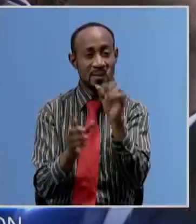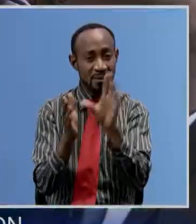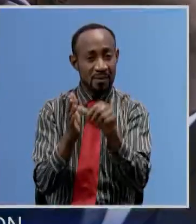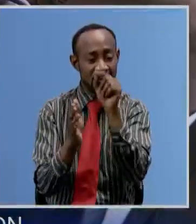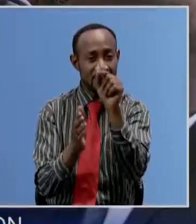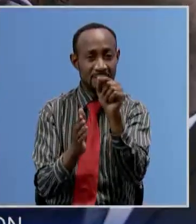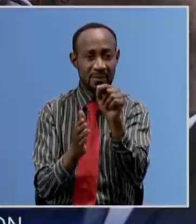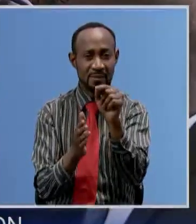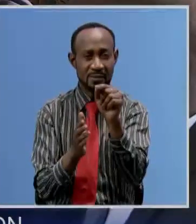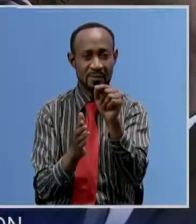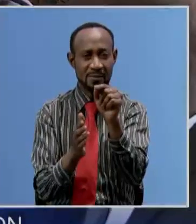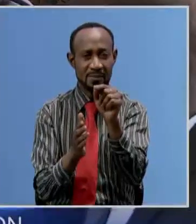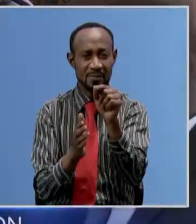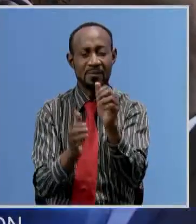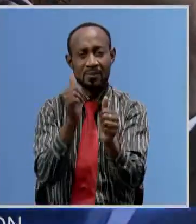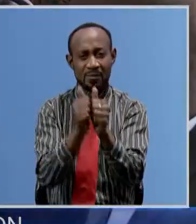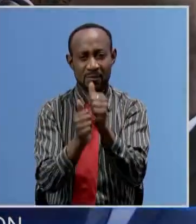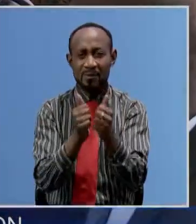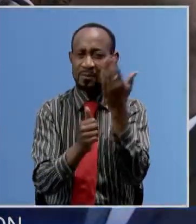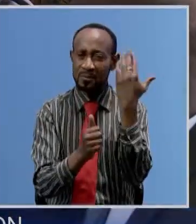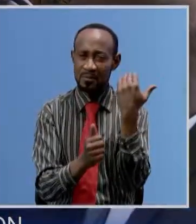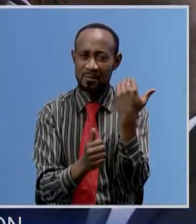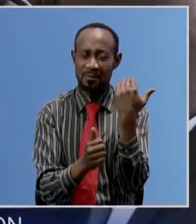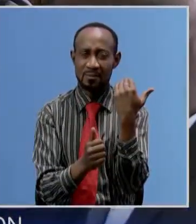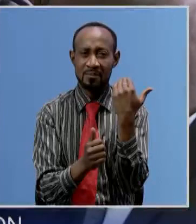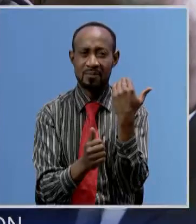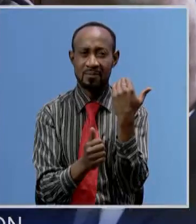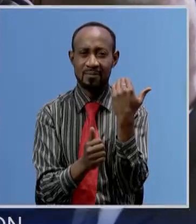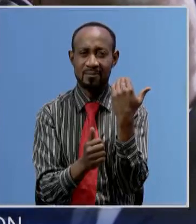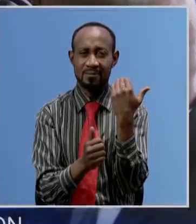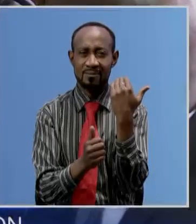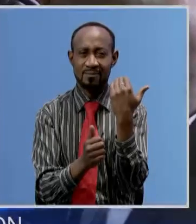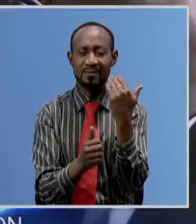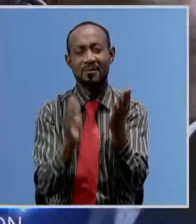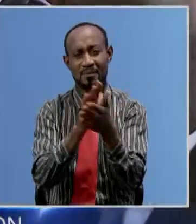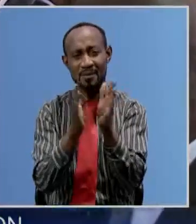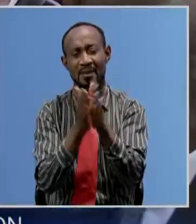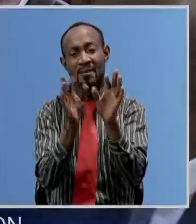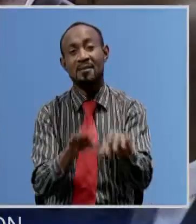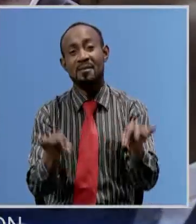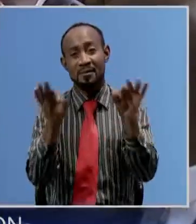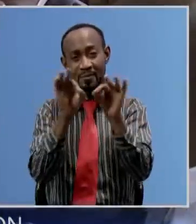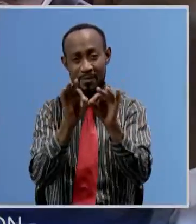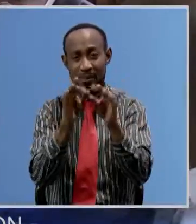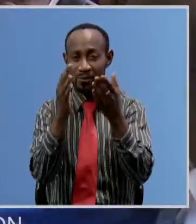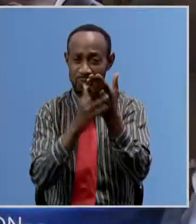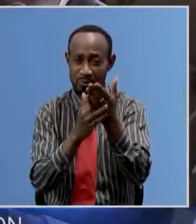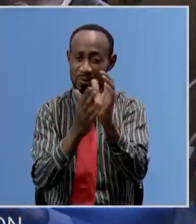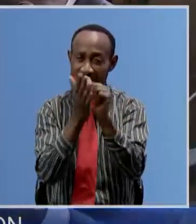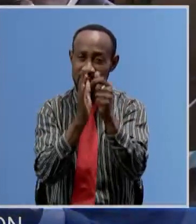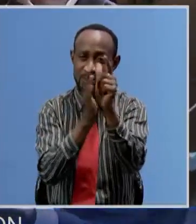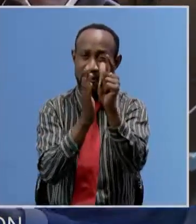which was an issue that indeed became necessary even through an act of parliament